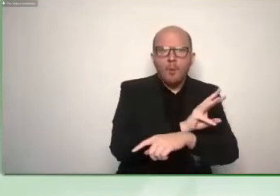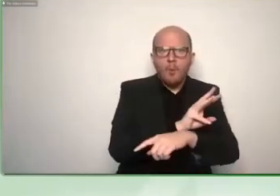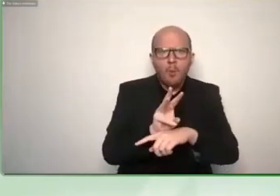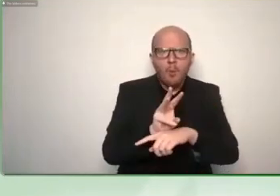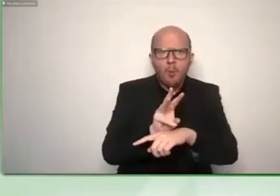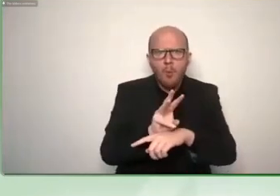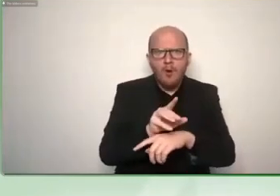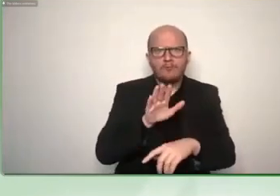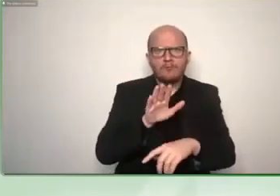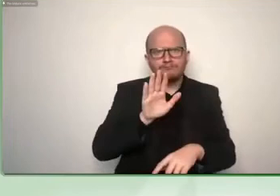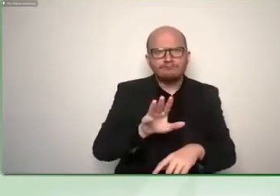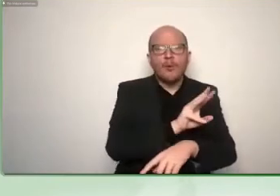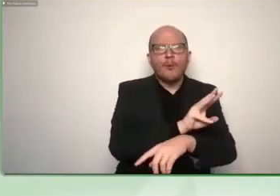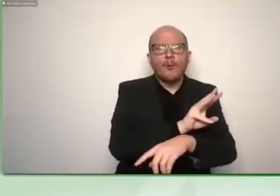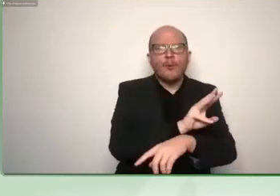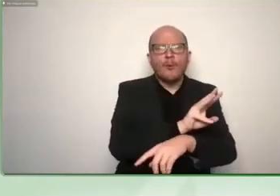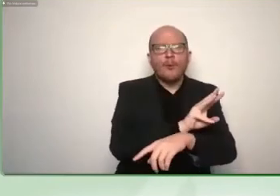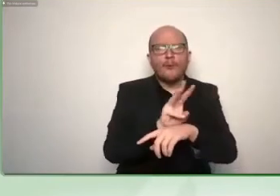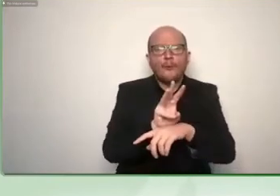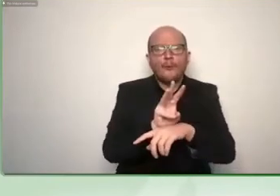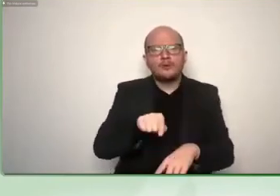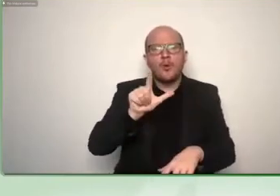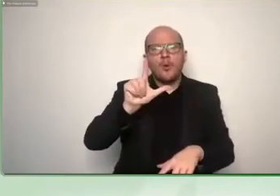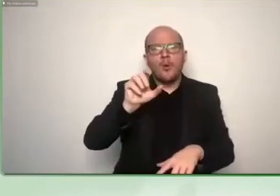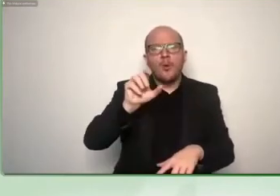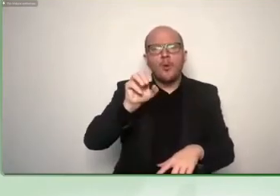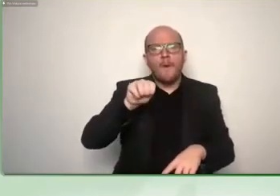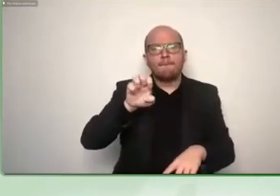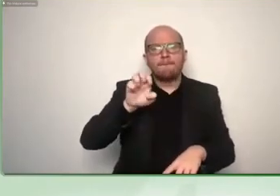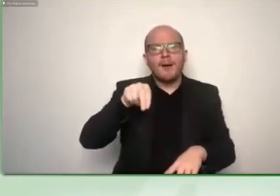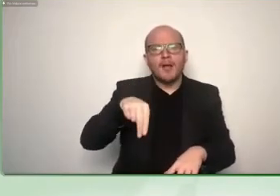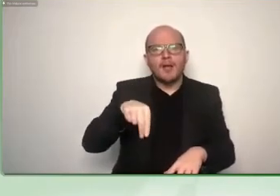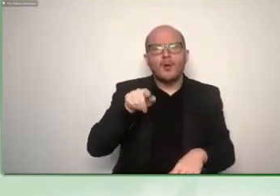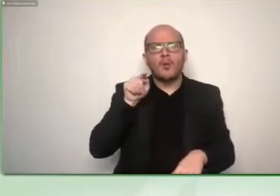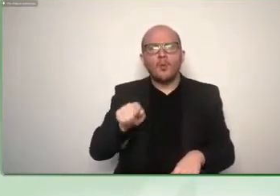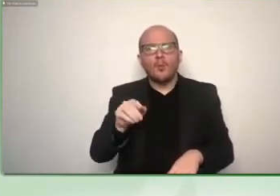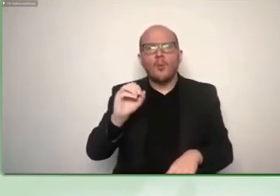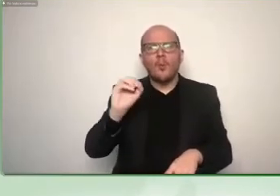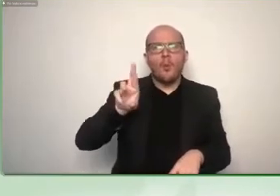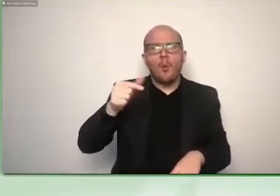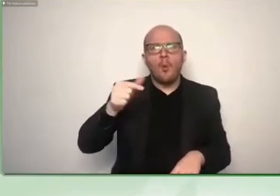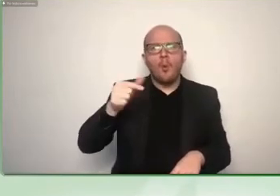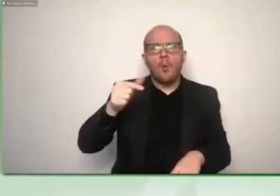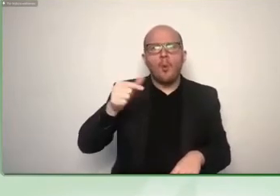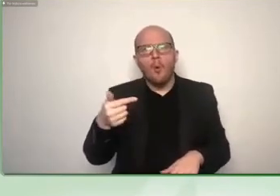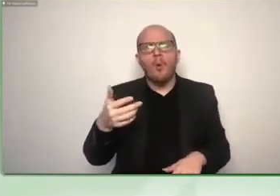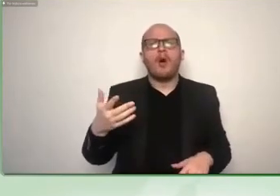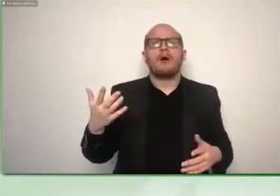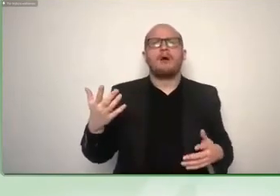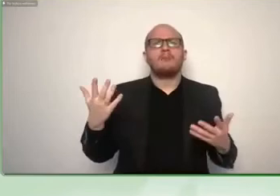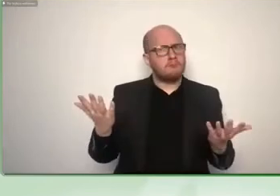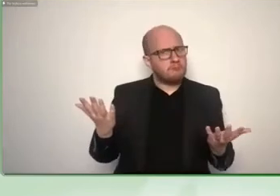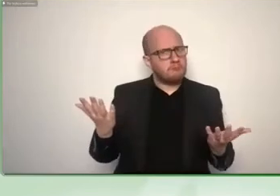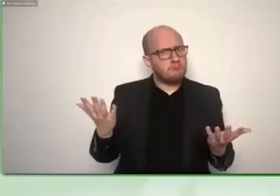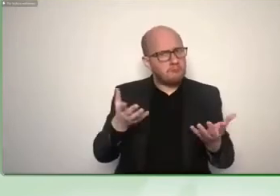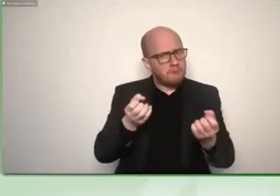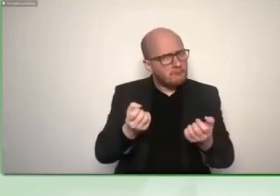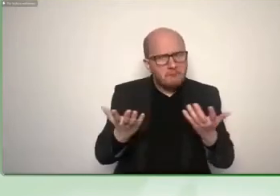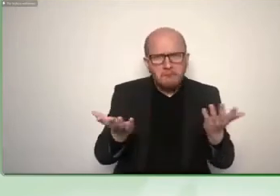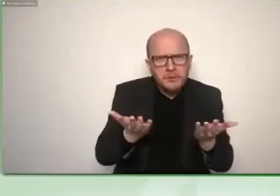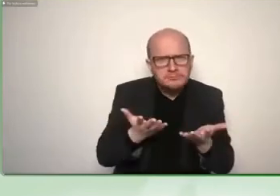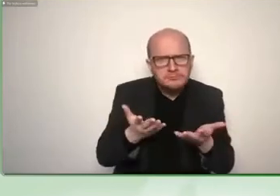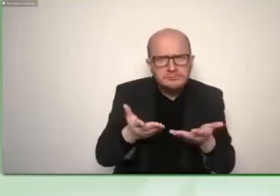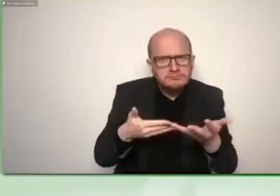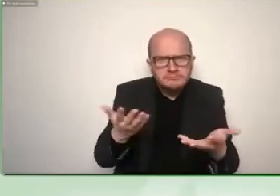and it's a lot about training and teaching and creating awareness um i may say quickly the website